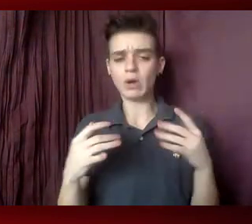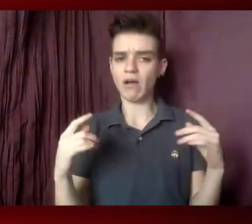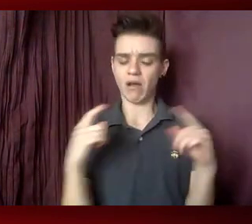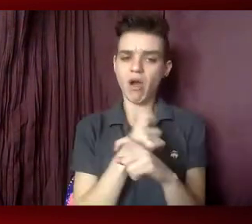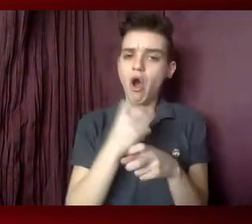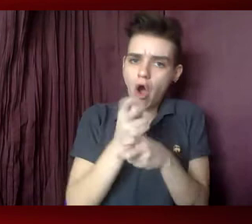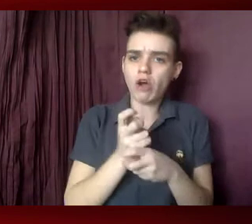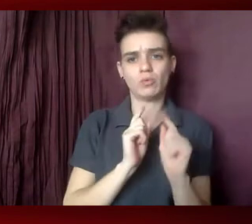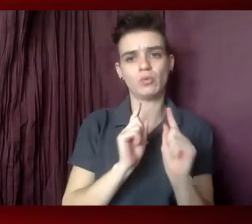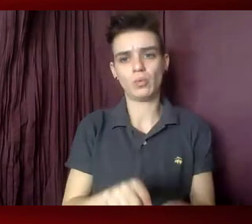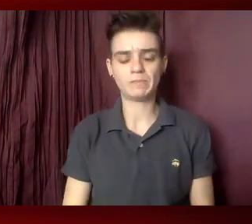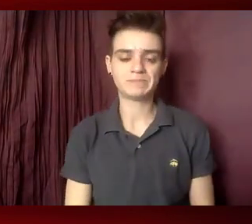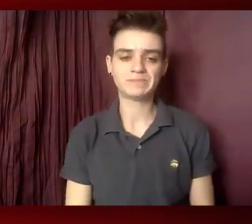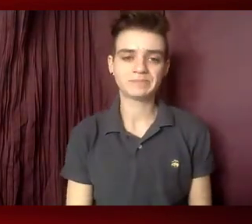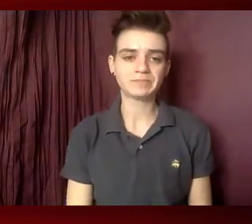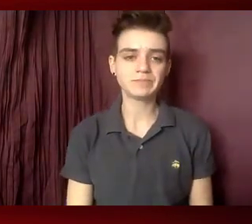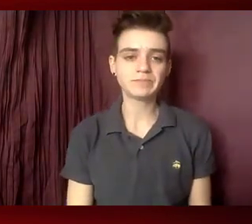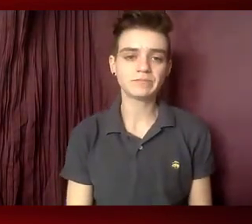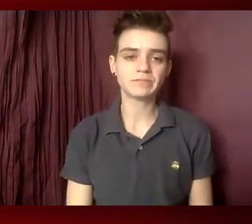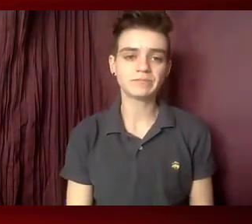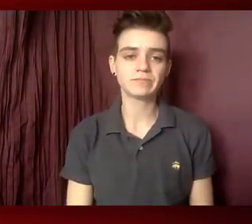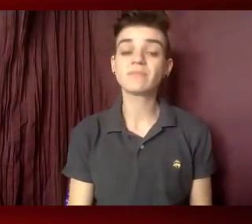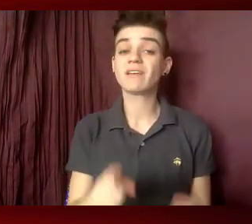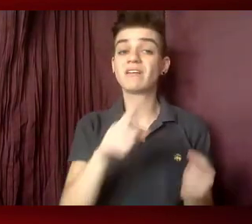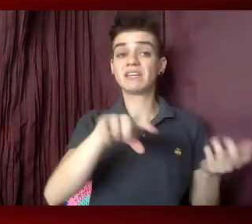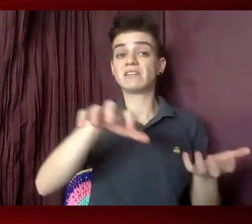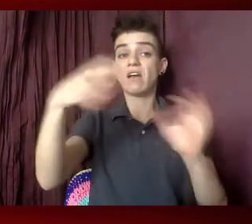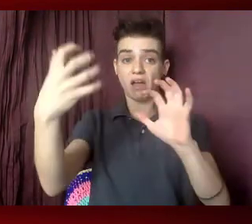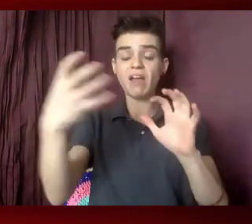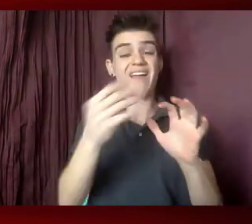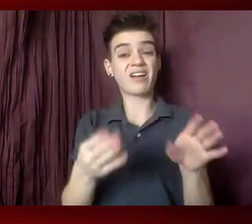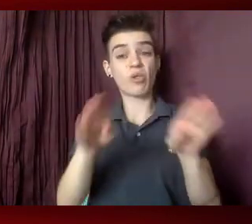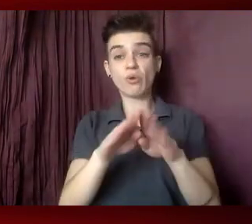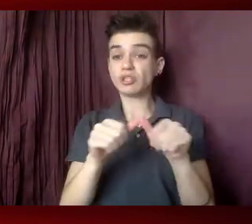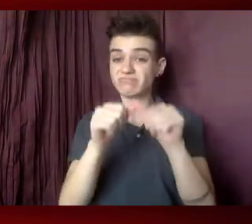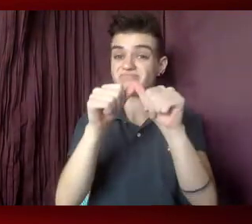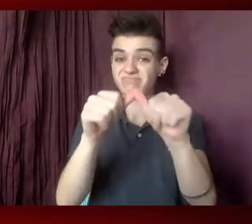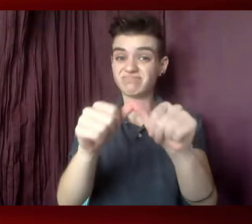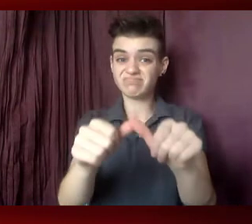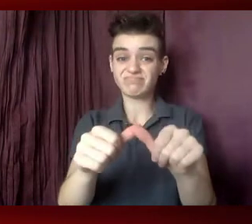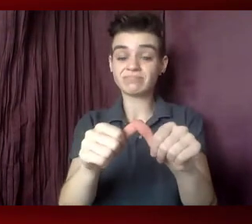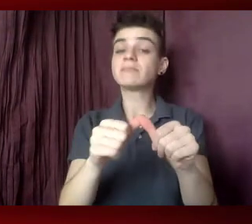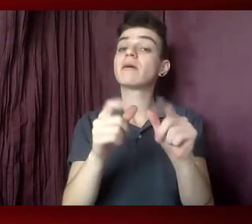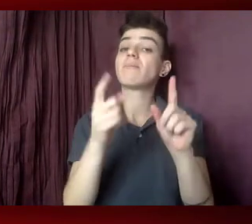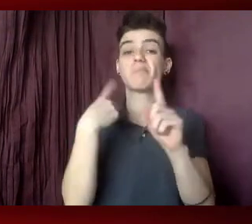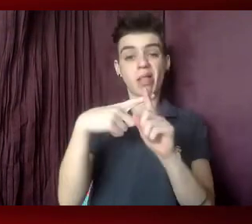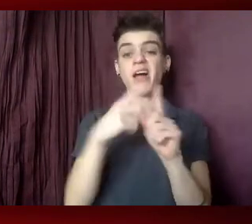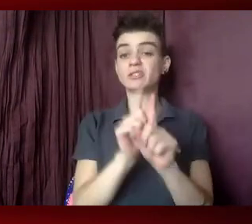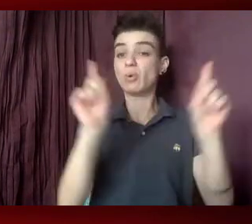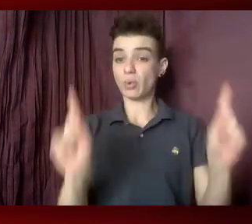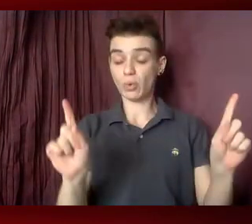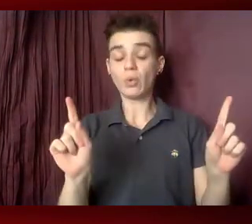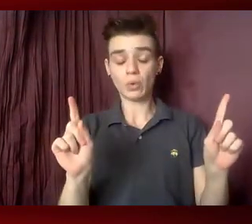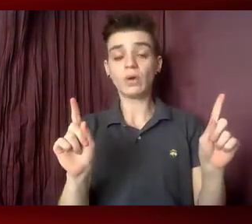across the country. As these service disruptions and closures continue and social distancing regulations